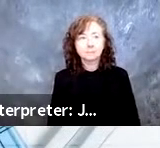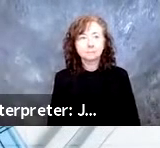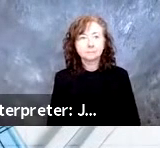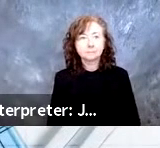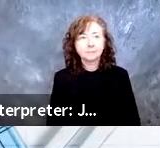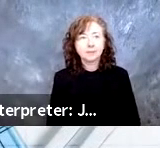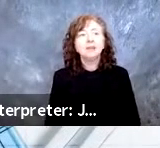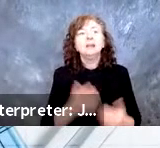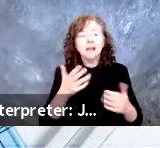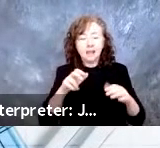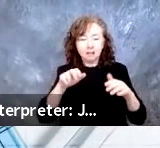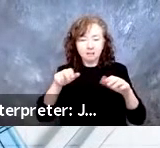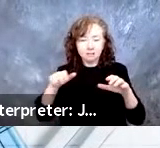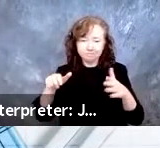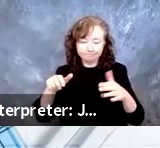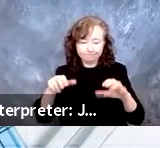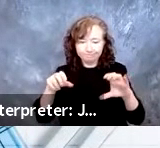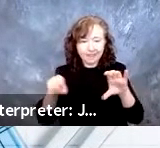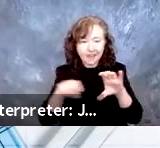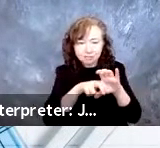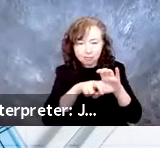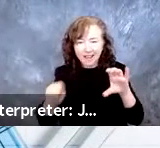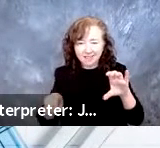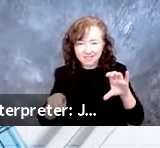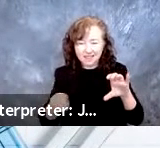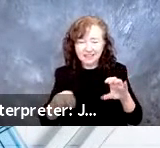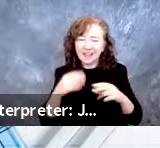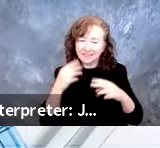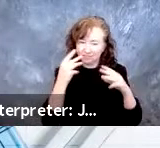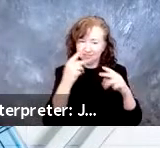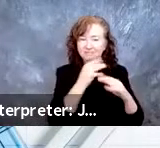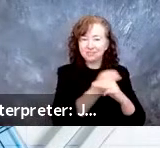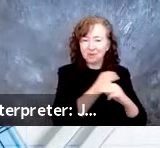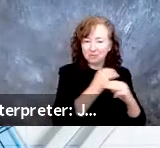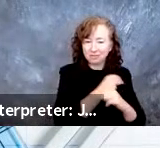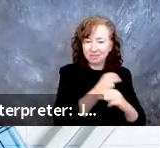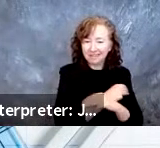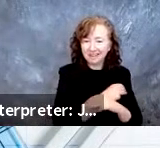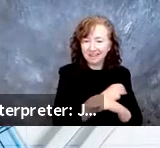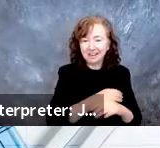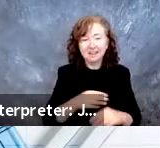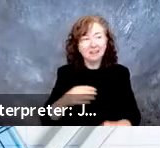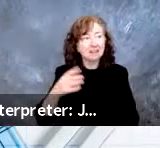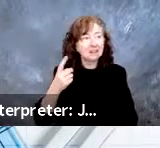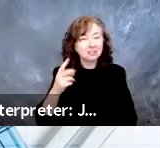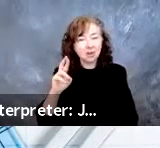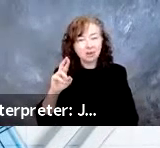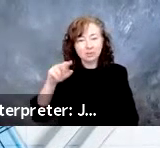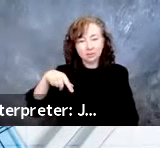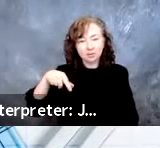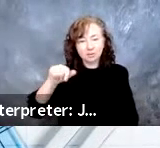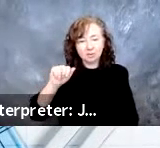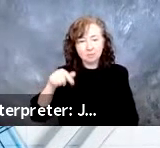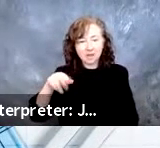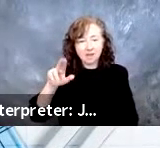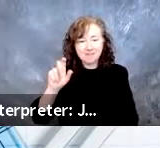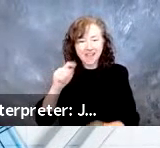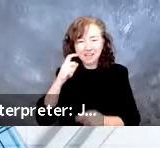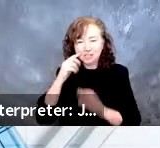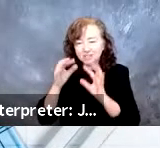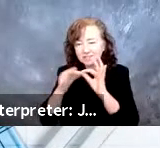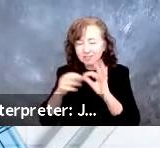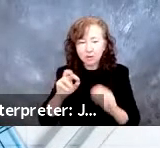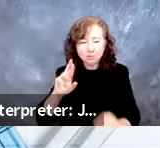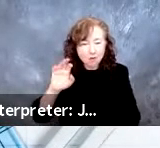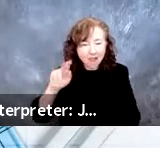Entry-exit. It's all about the geometry. You just heard Dr. Paquette talk about the influence of ramps and how one to four